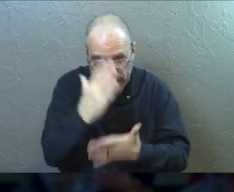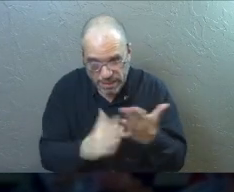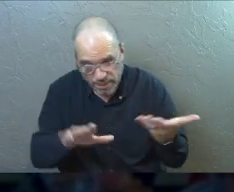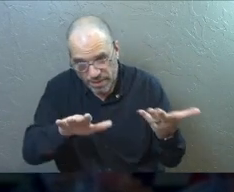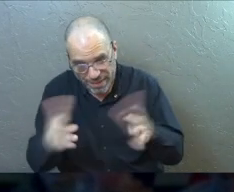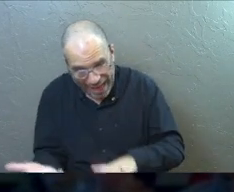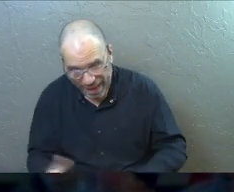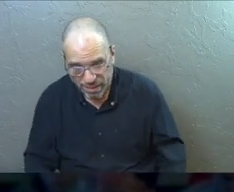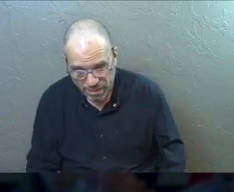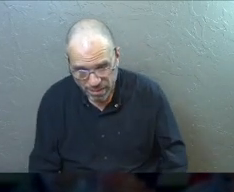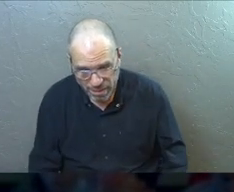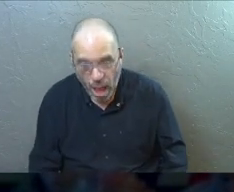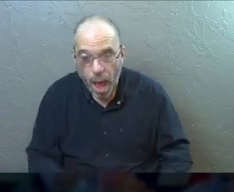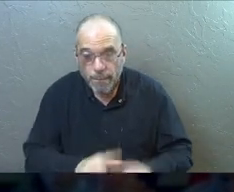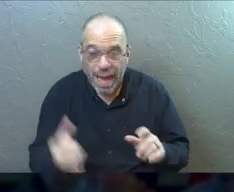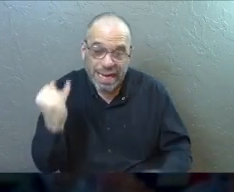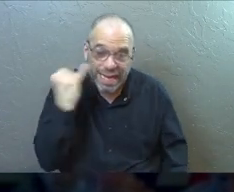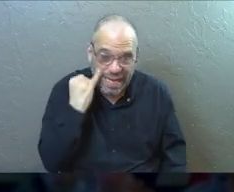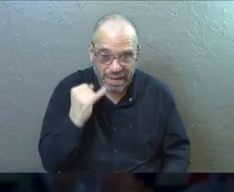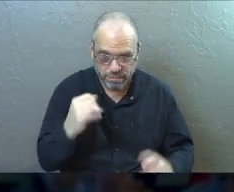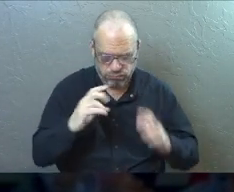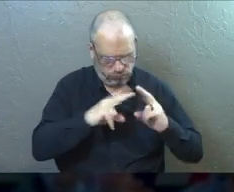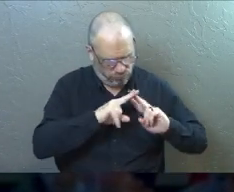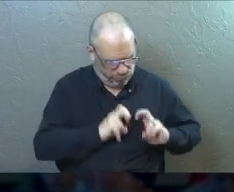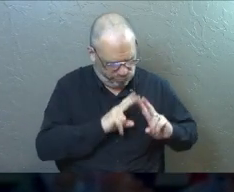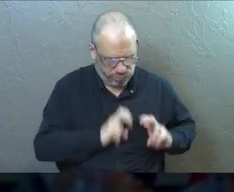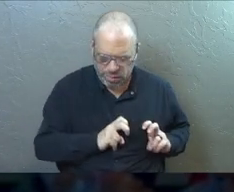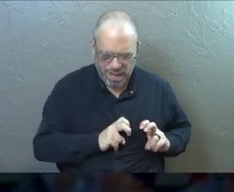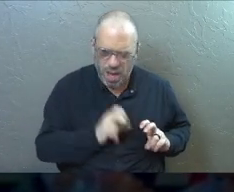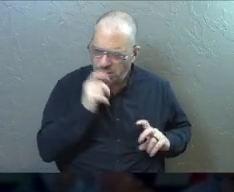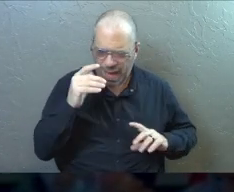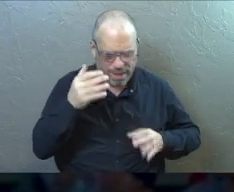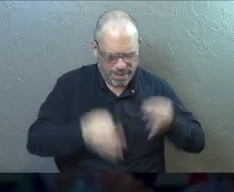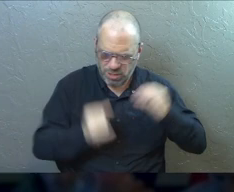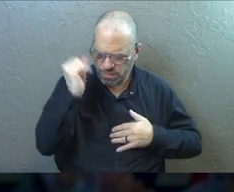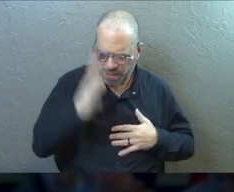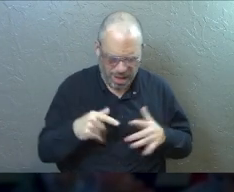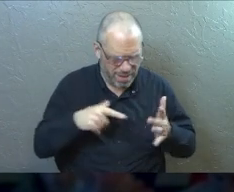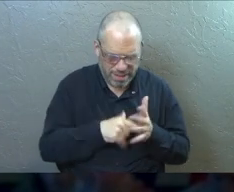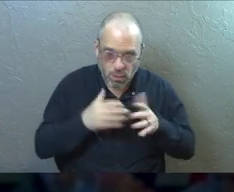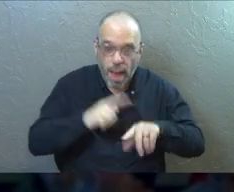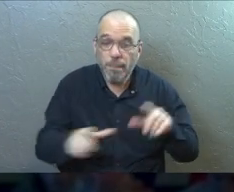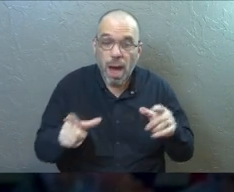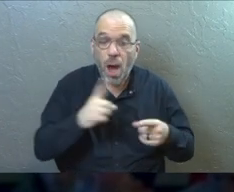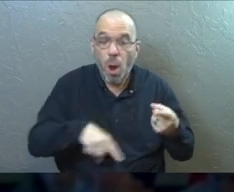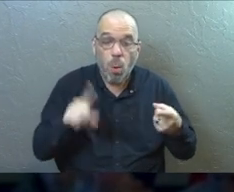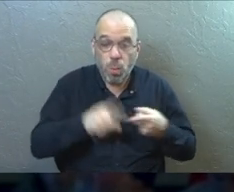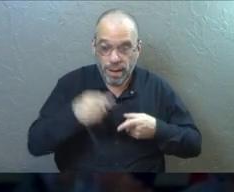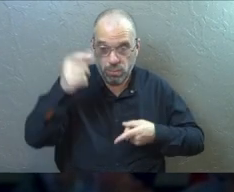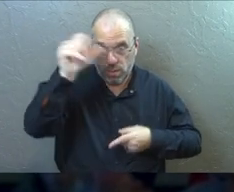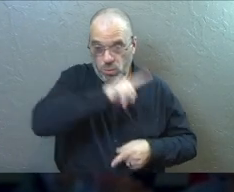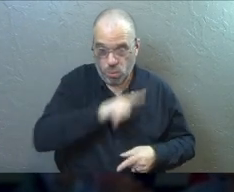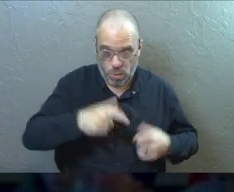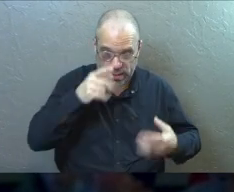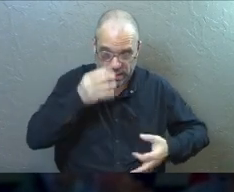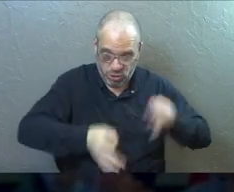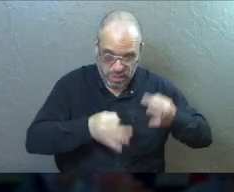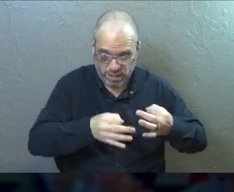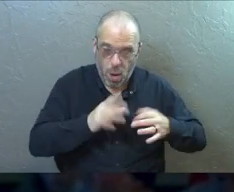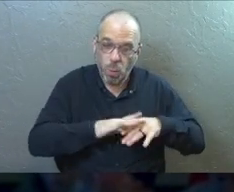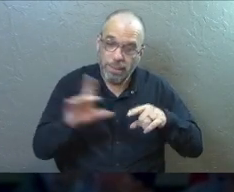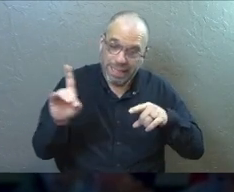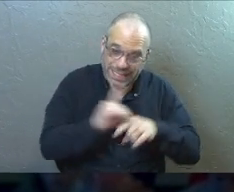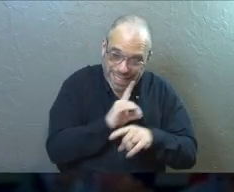some have even died. But if we would examine ourselves, we would not be judged by God in this way. Yet when we are judged by the Lord, we are being